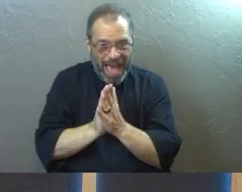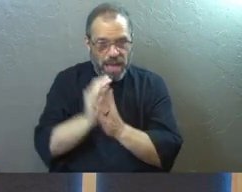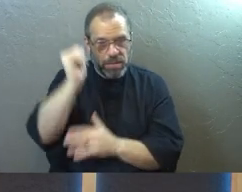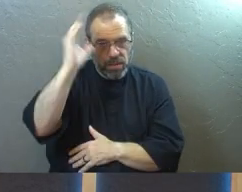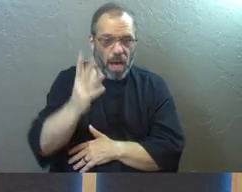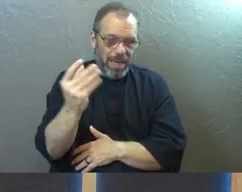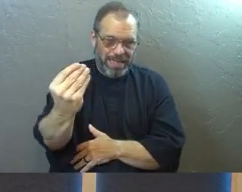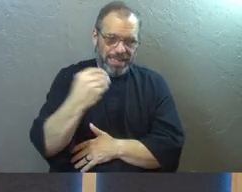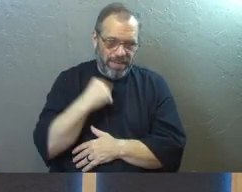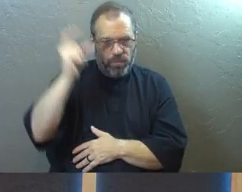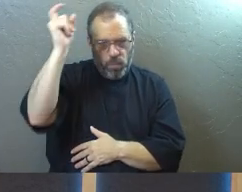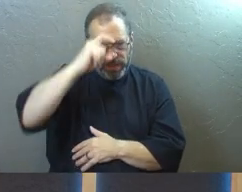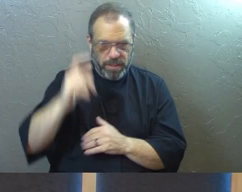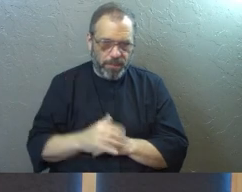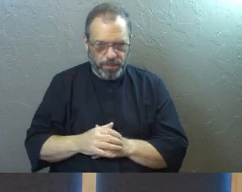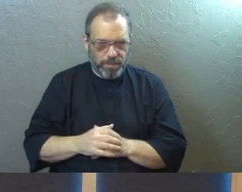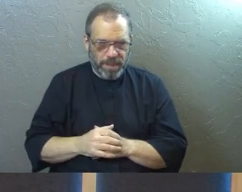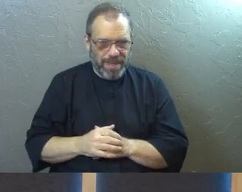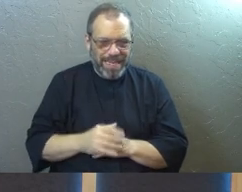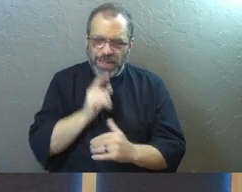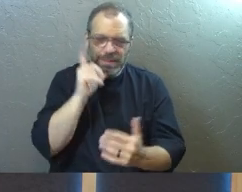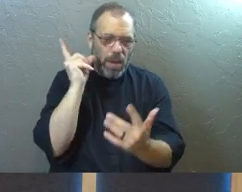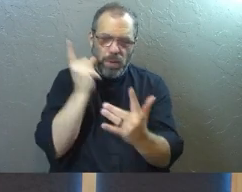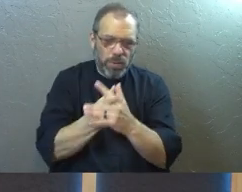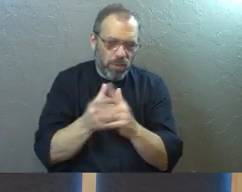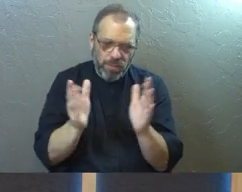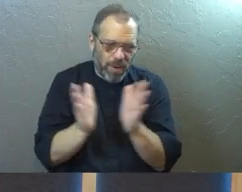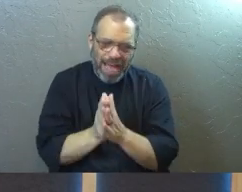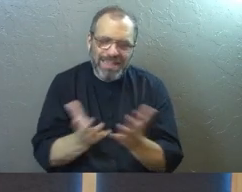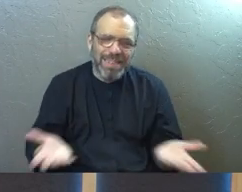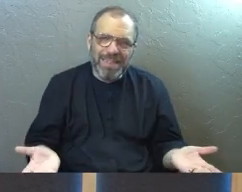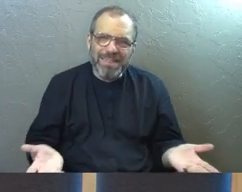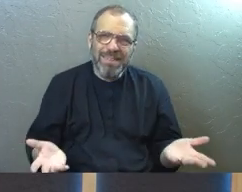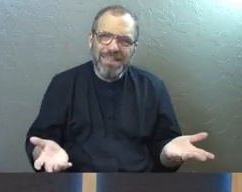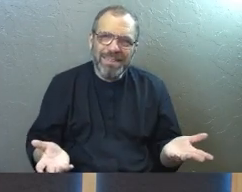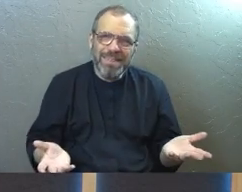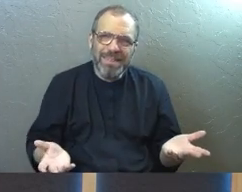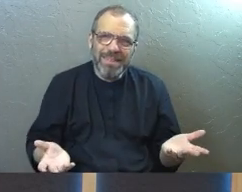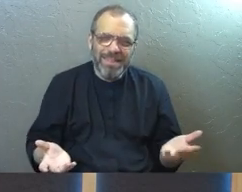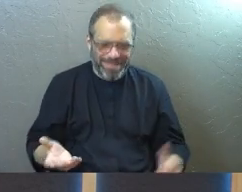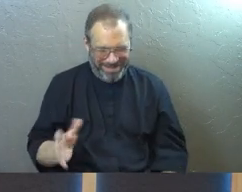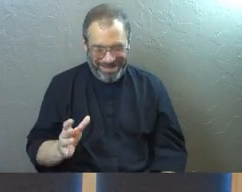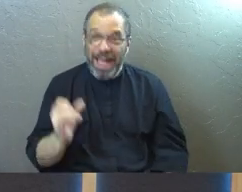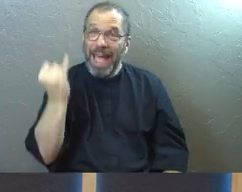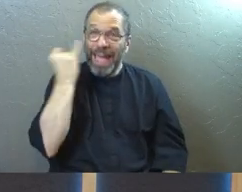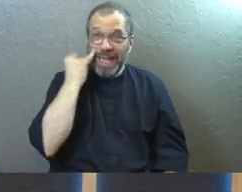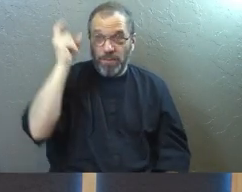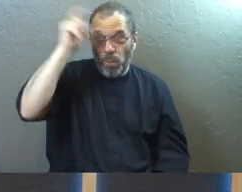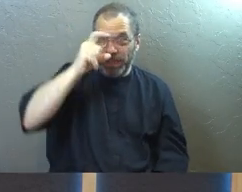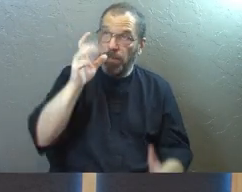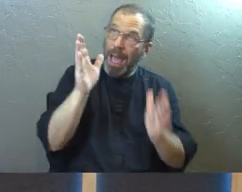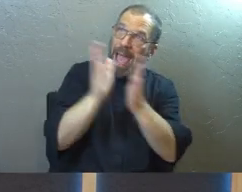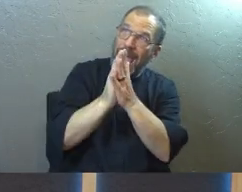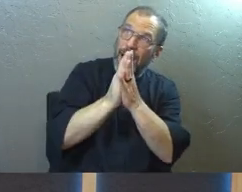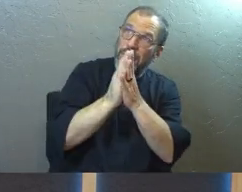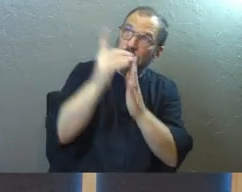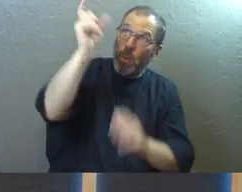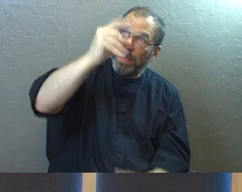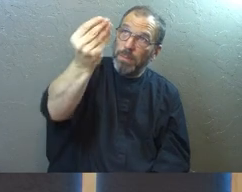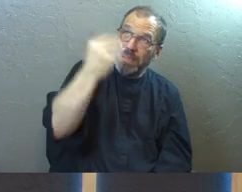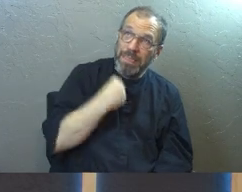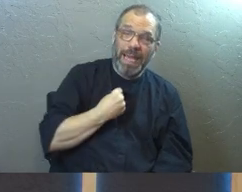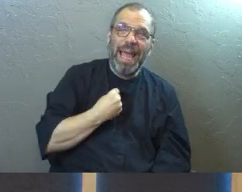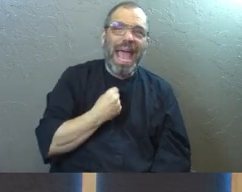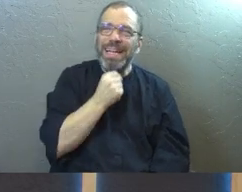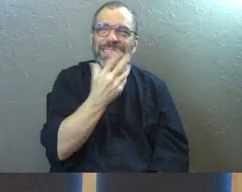generous God, and he will give it to you. He will not rebuke you for asking. I love this. If you need wisdom, it's like, ask God. He'll give it to you.